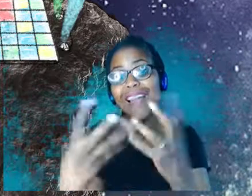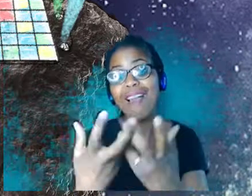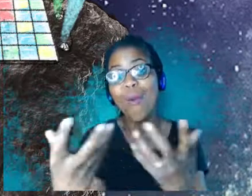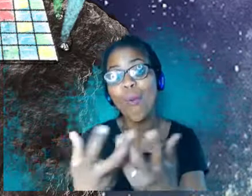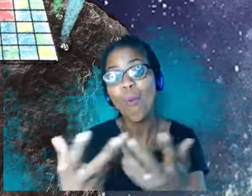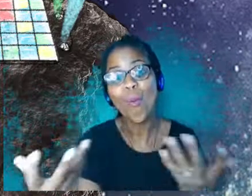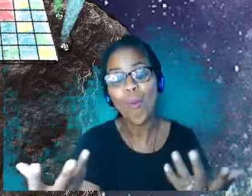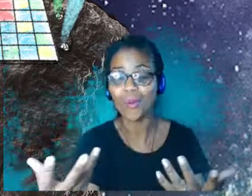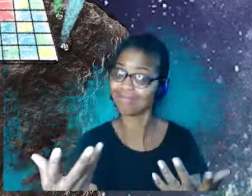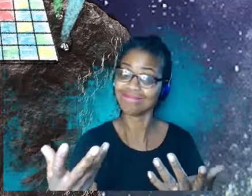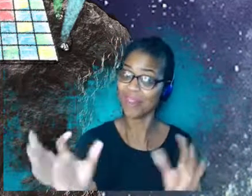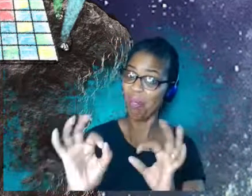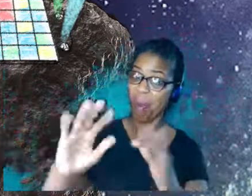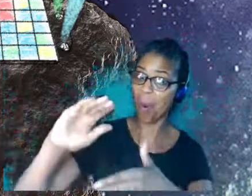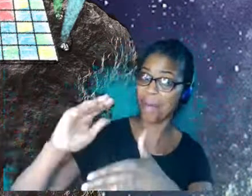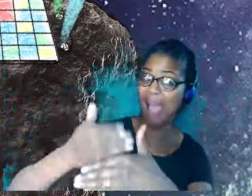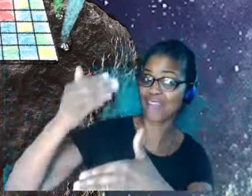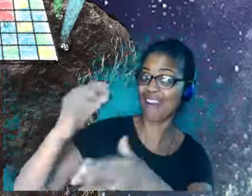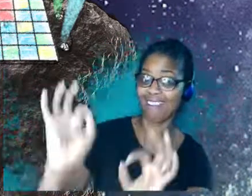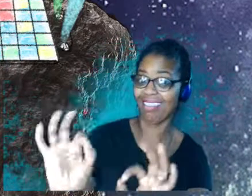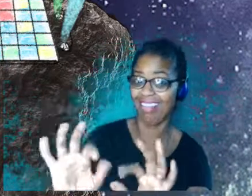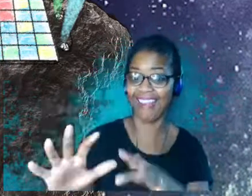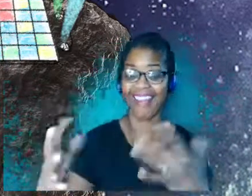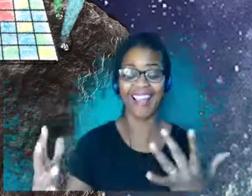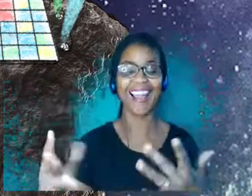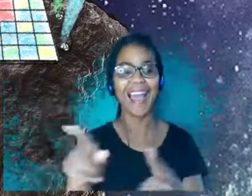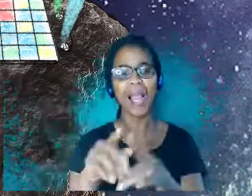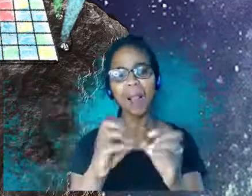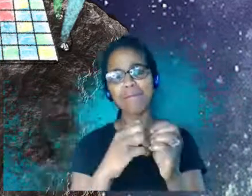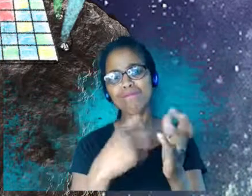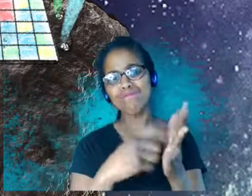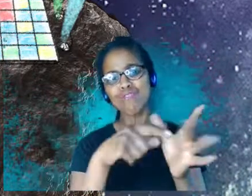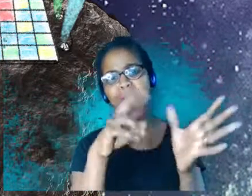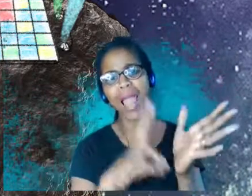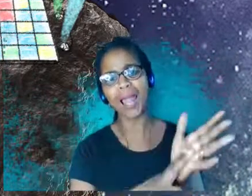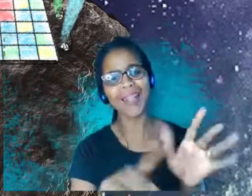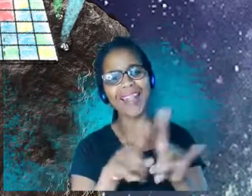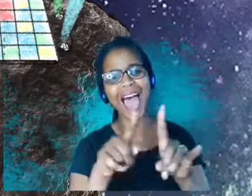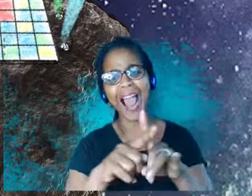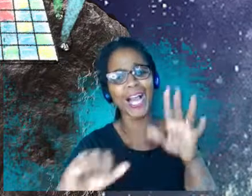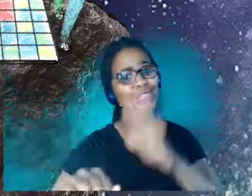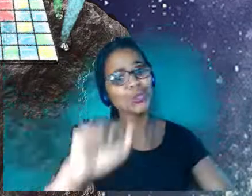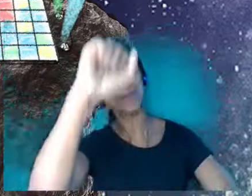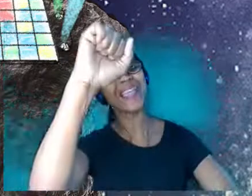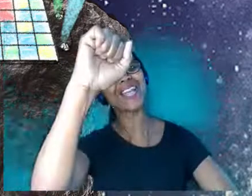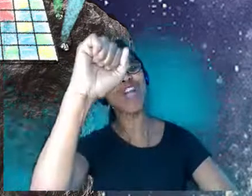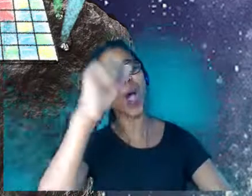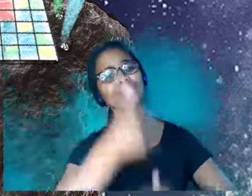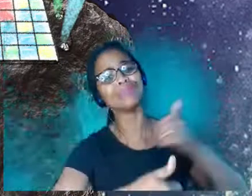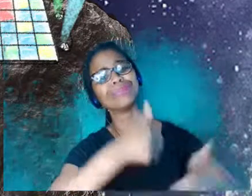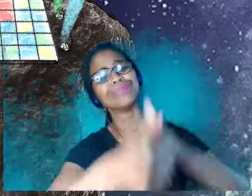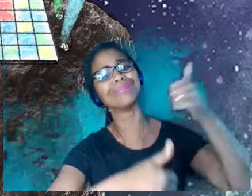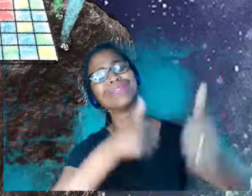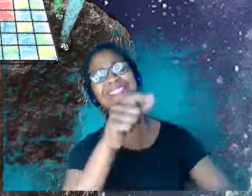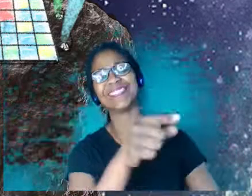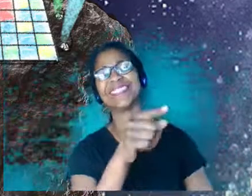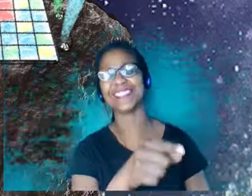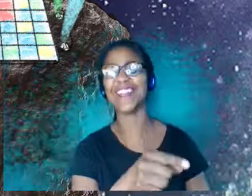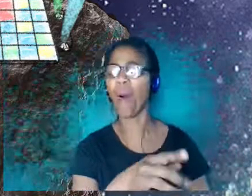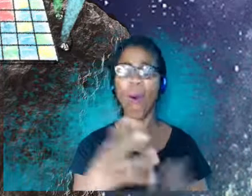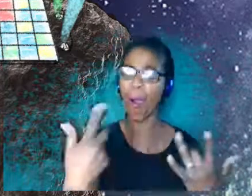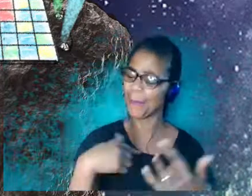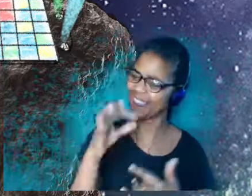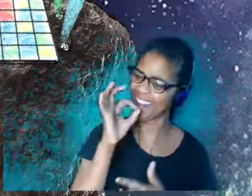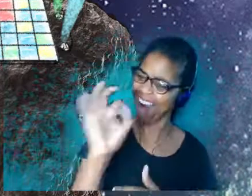Brian is like a superhero. I basically asked her, like, bring out every